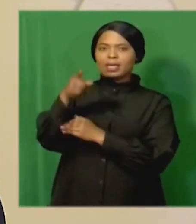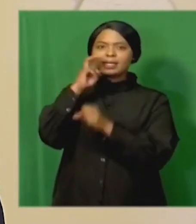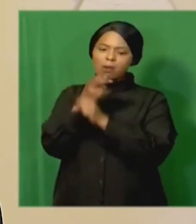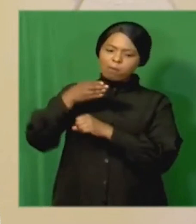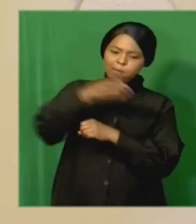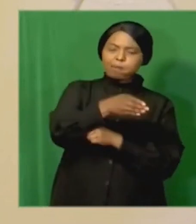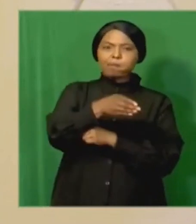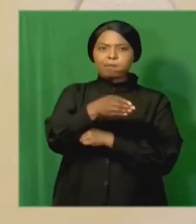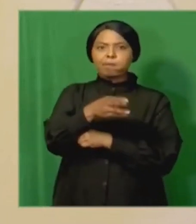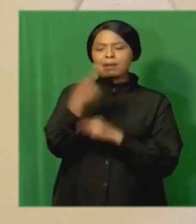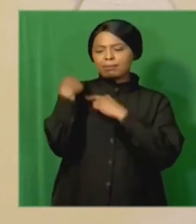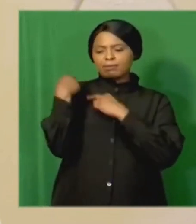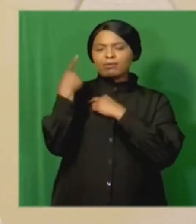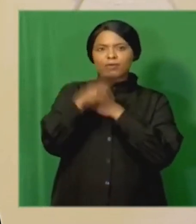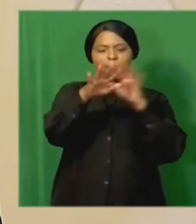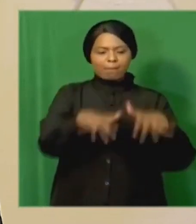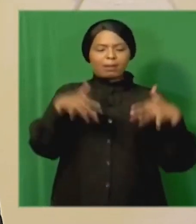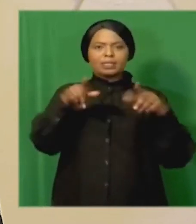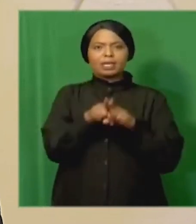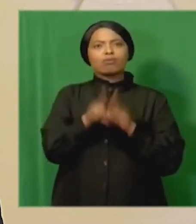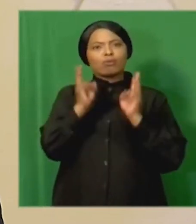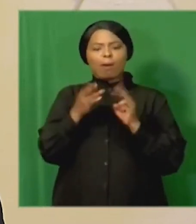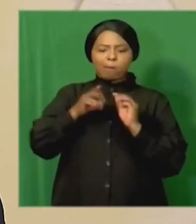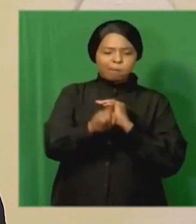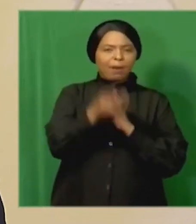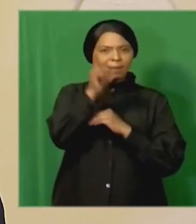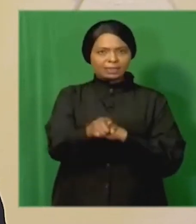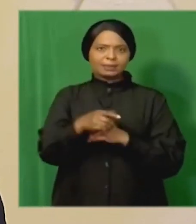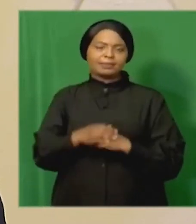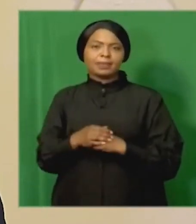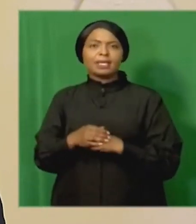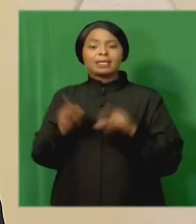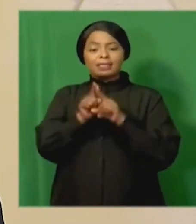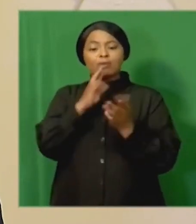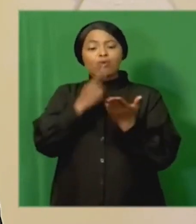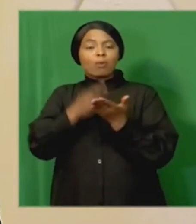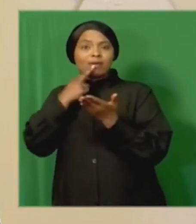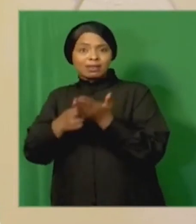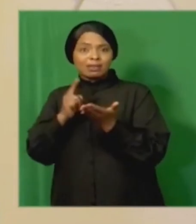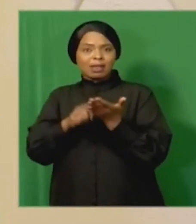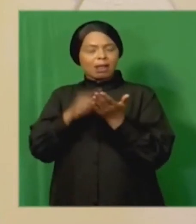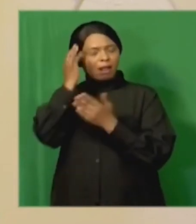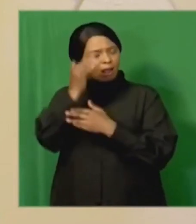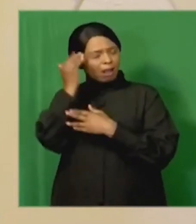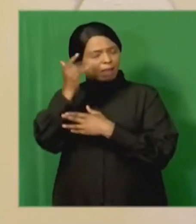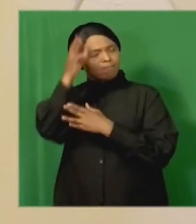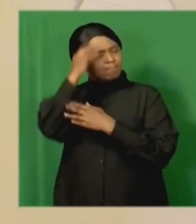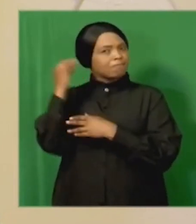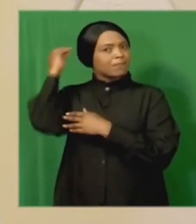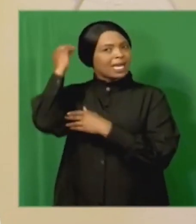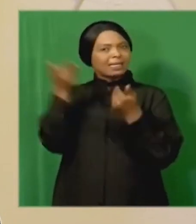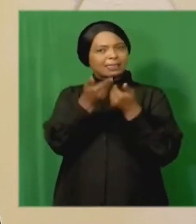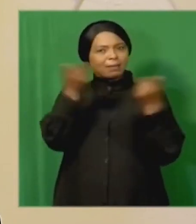fully and regularly in giving consideration to these recommendations we are mindful of the